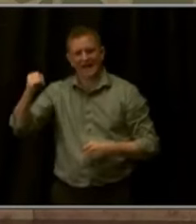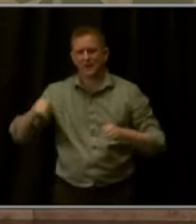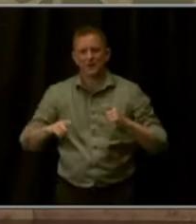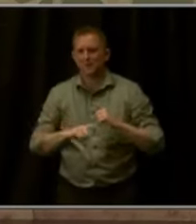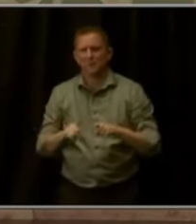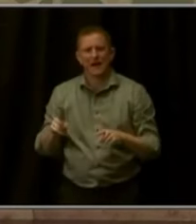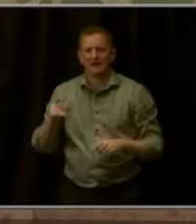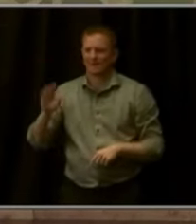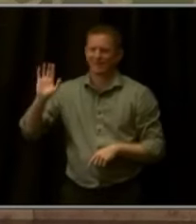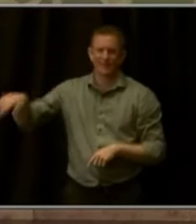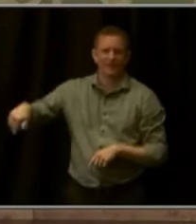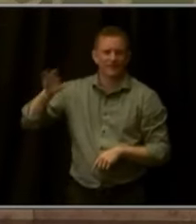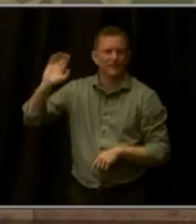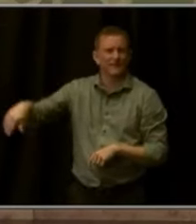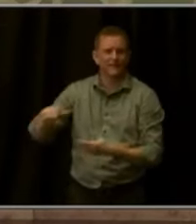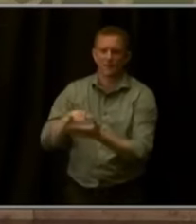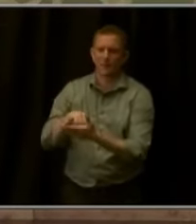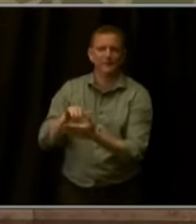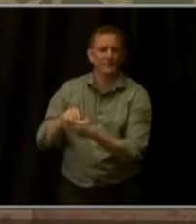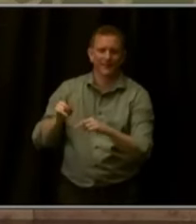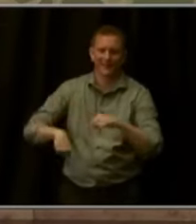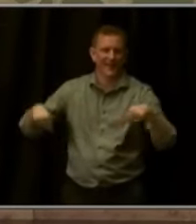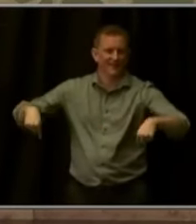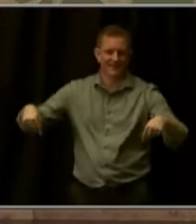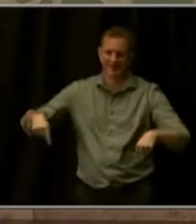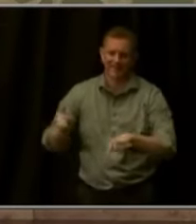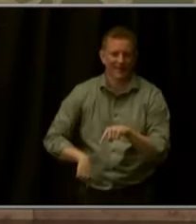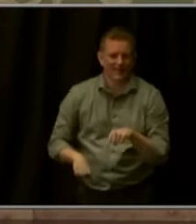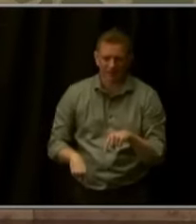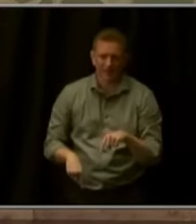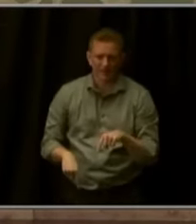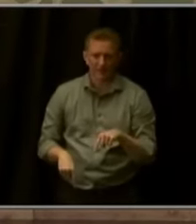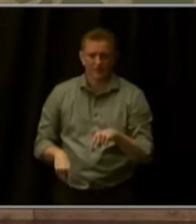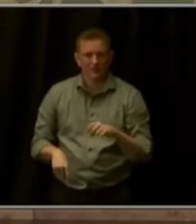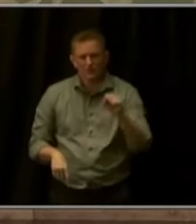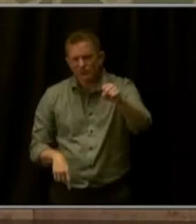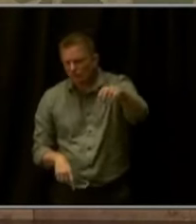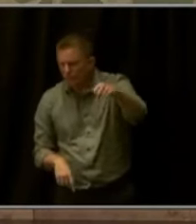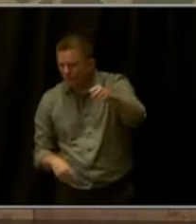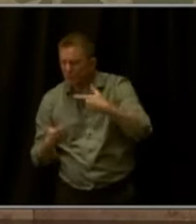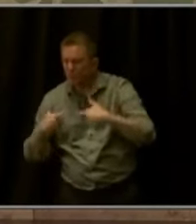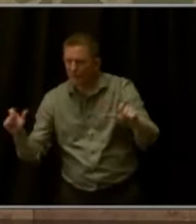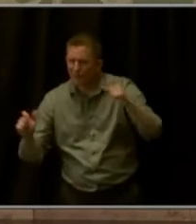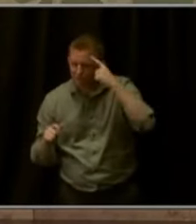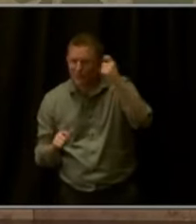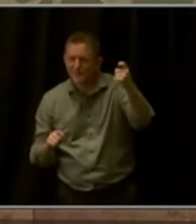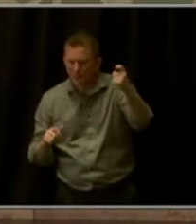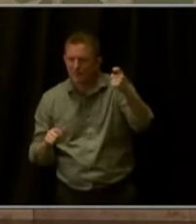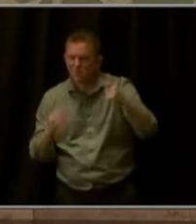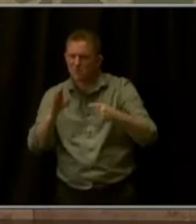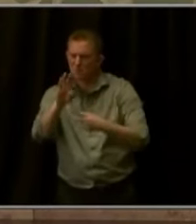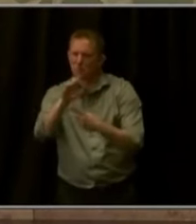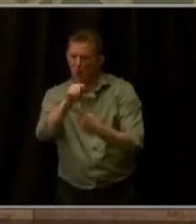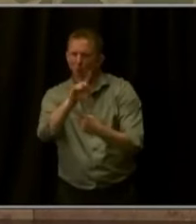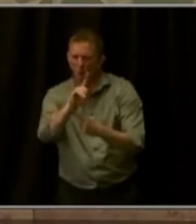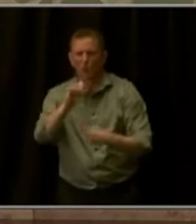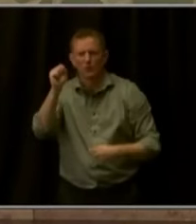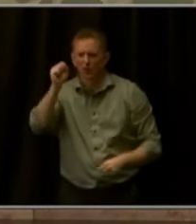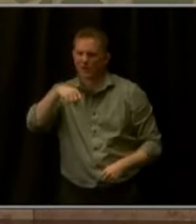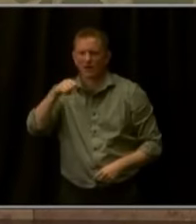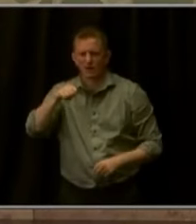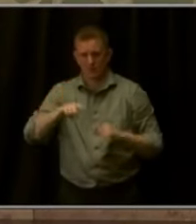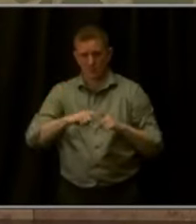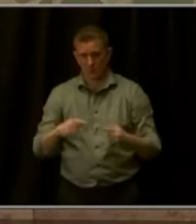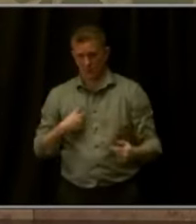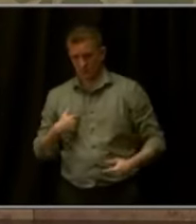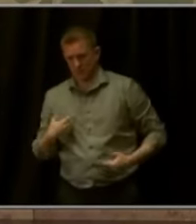we'll see in our lifetime. Yes, it's big. And yes, it's bold. But I'm here to tell you, passenger rail